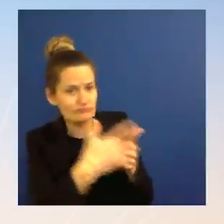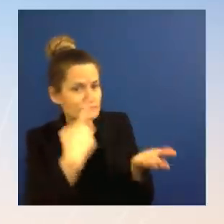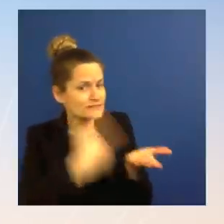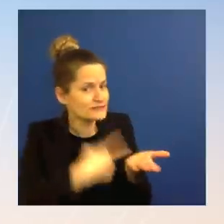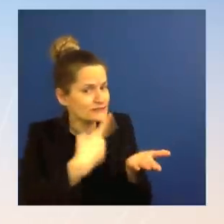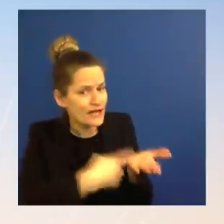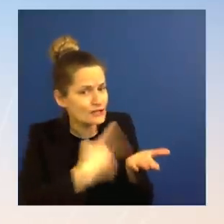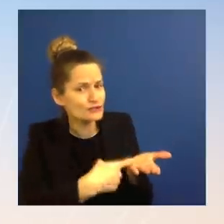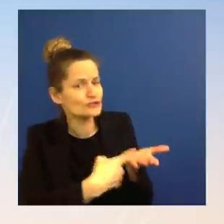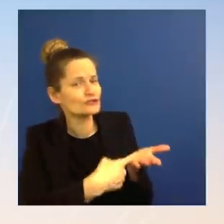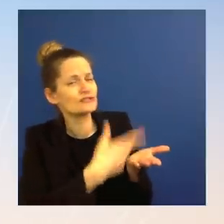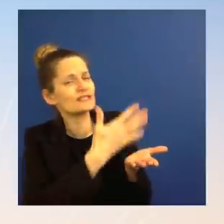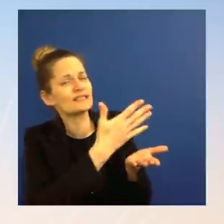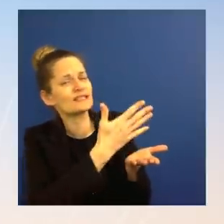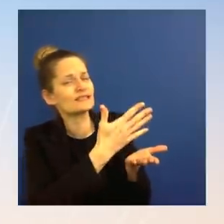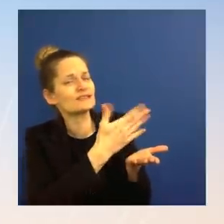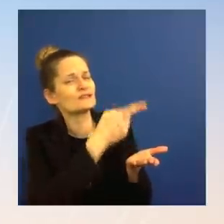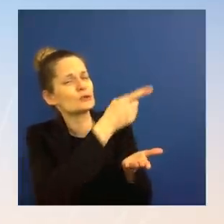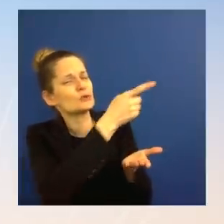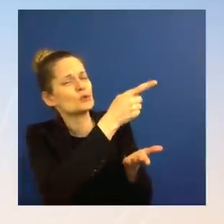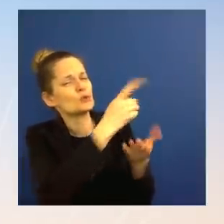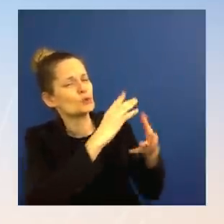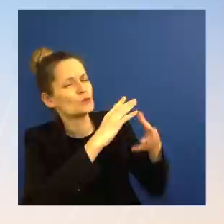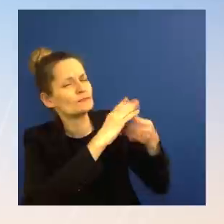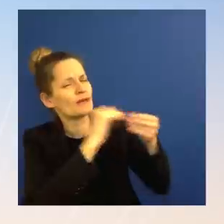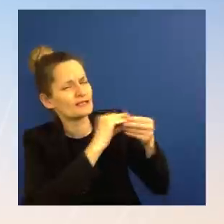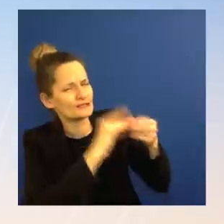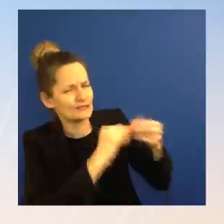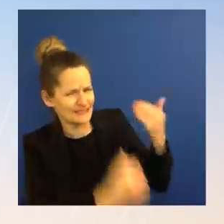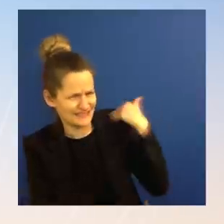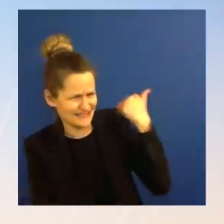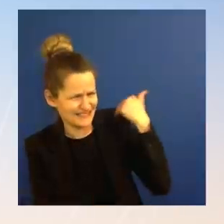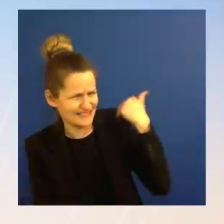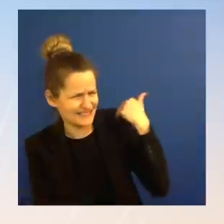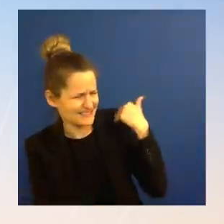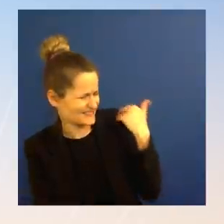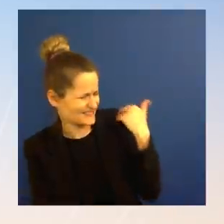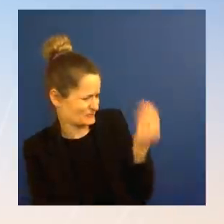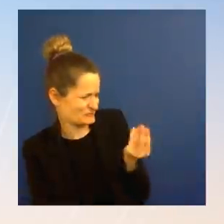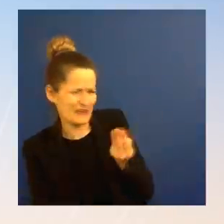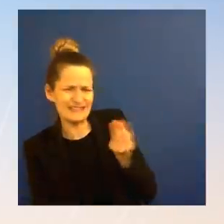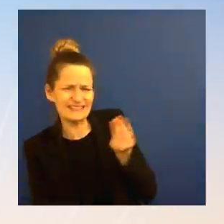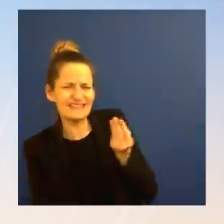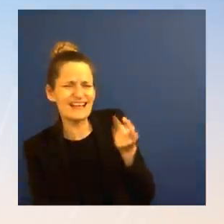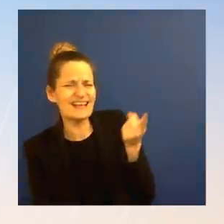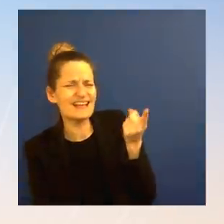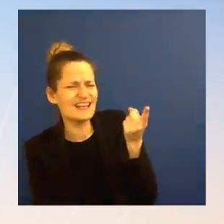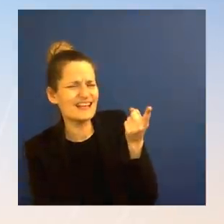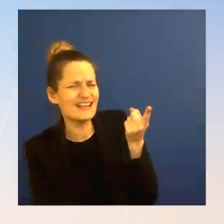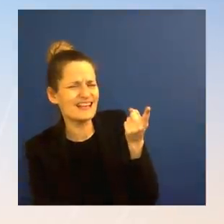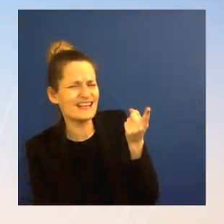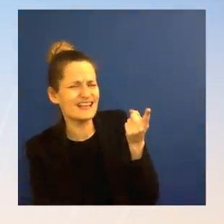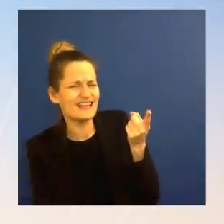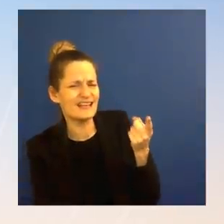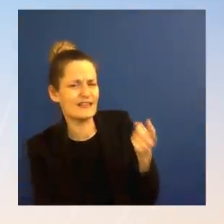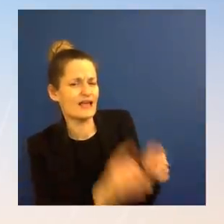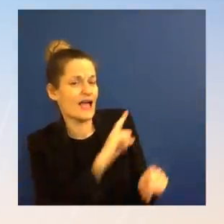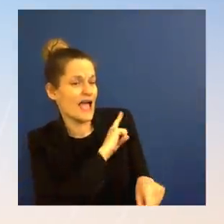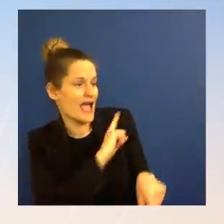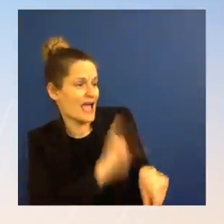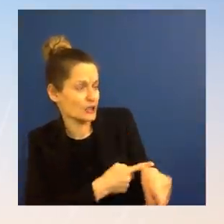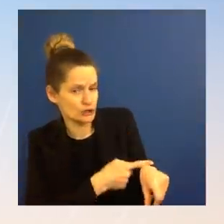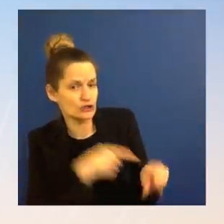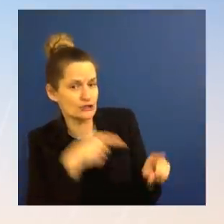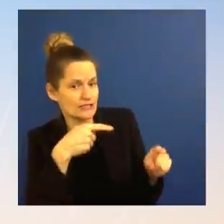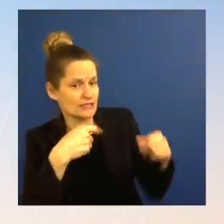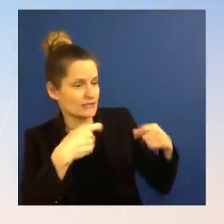you mentioned, I think, on Monday that energy security was part of the conversation. What can Venezuela contribute